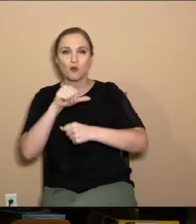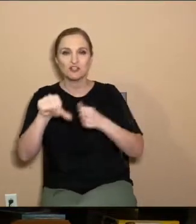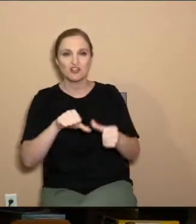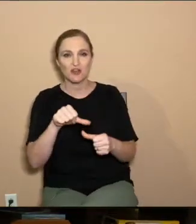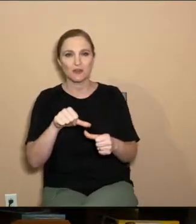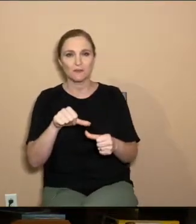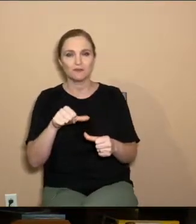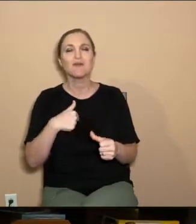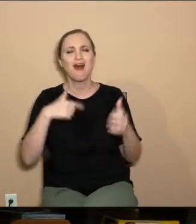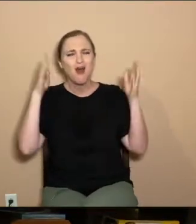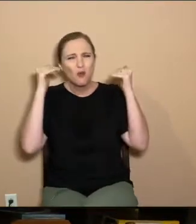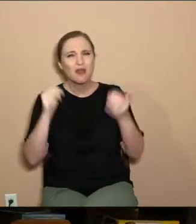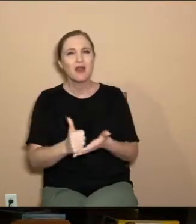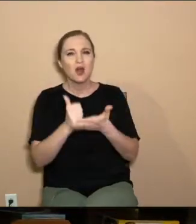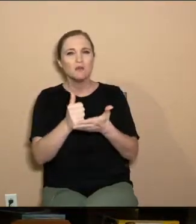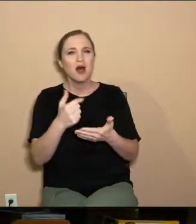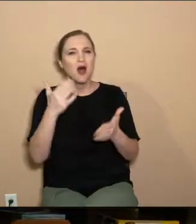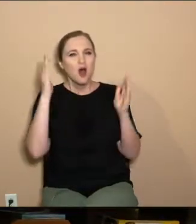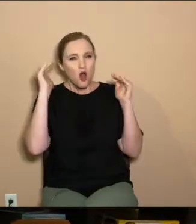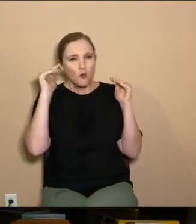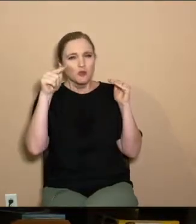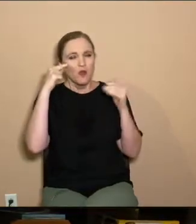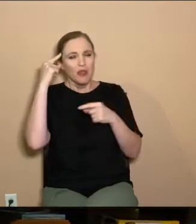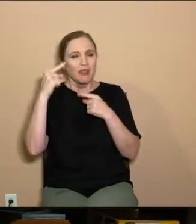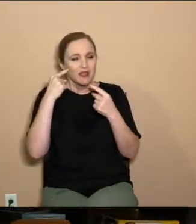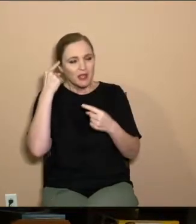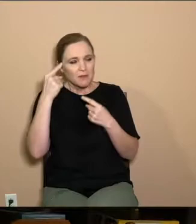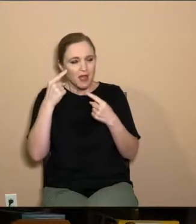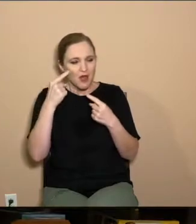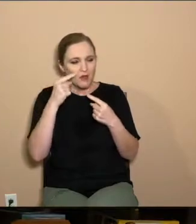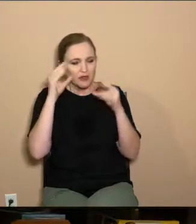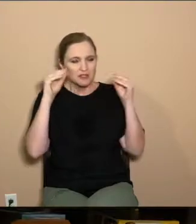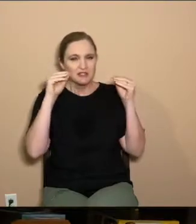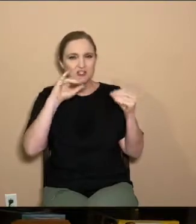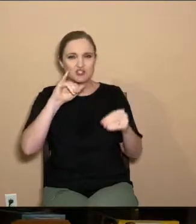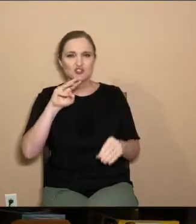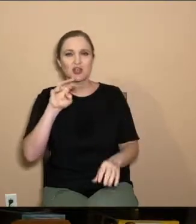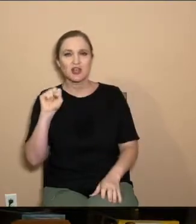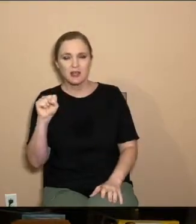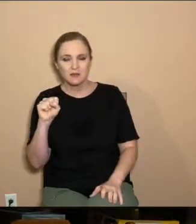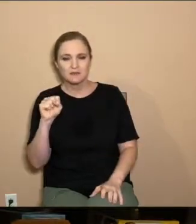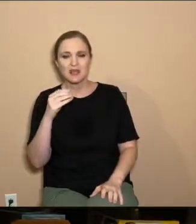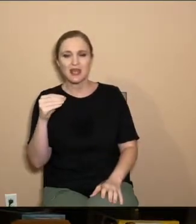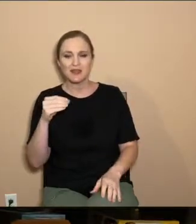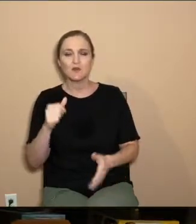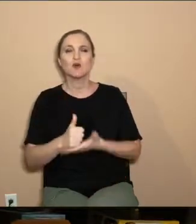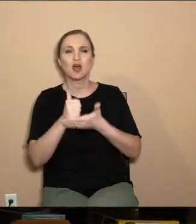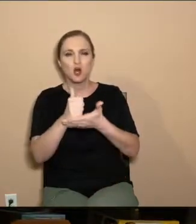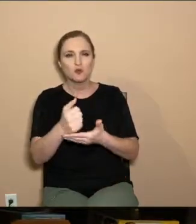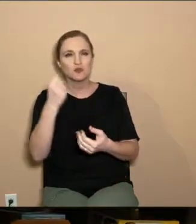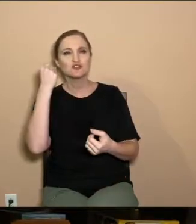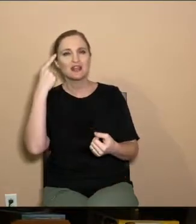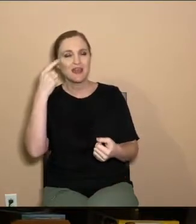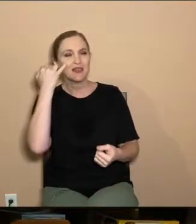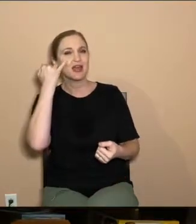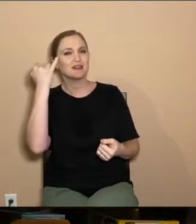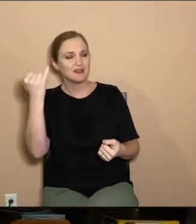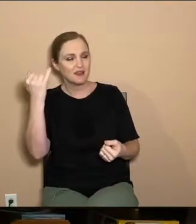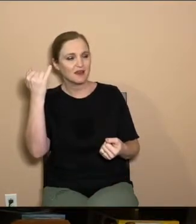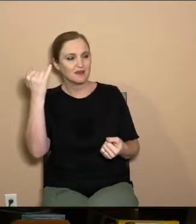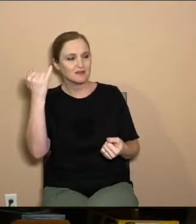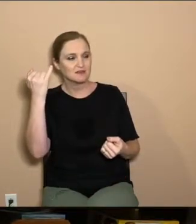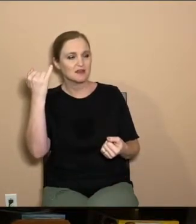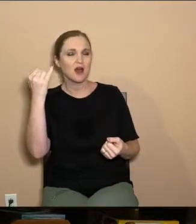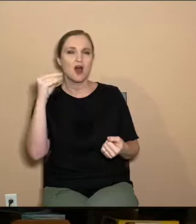hope that, you know, thinking diligently about the teachings of James and about Paul will help us to understand the concept and the